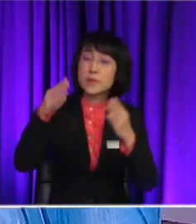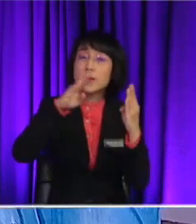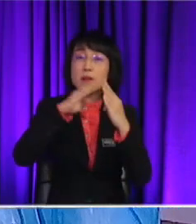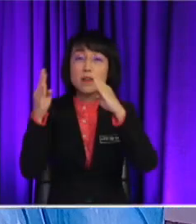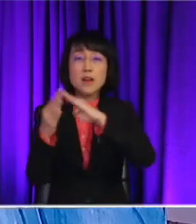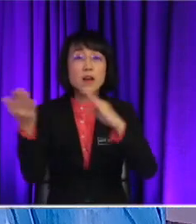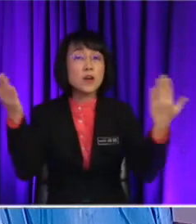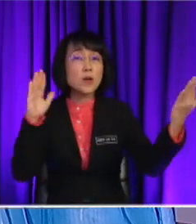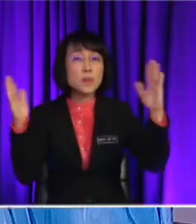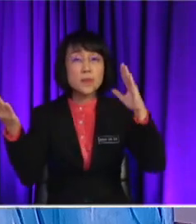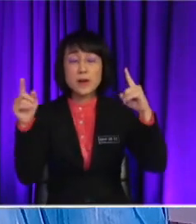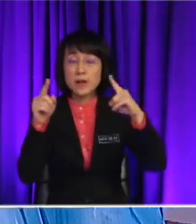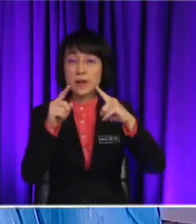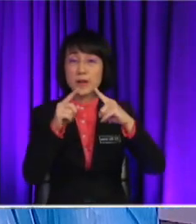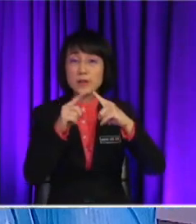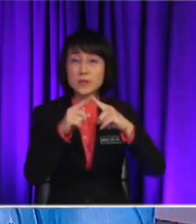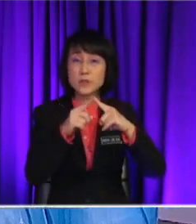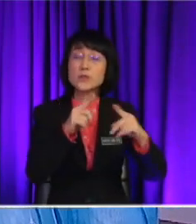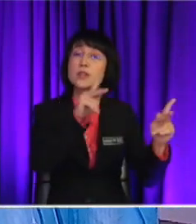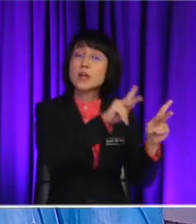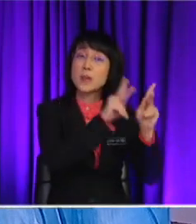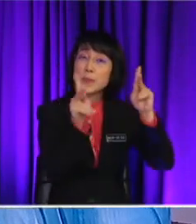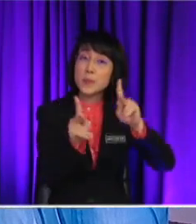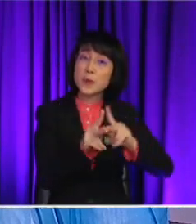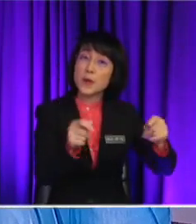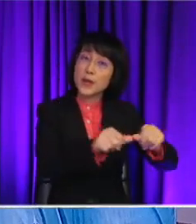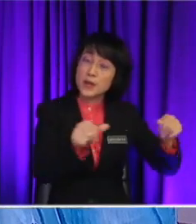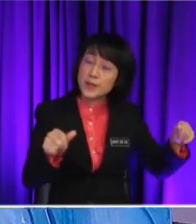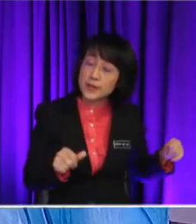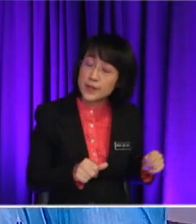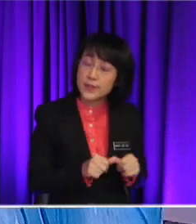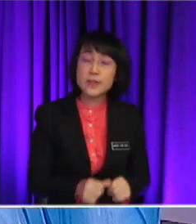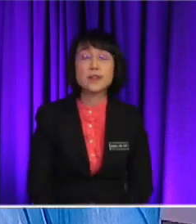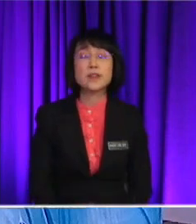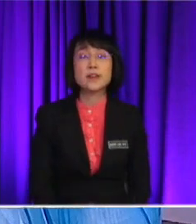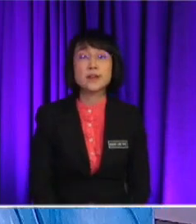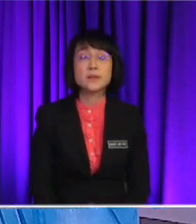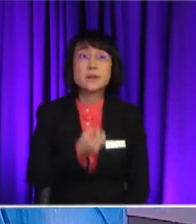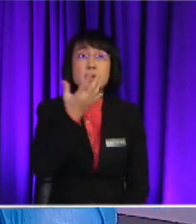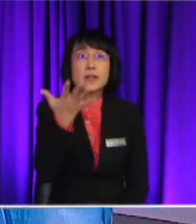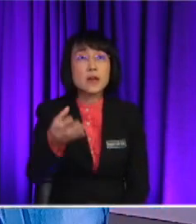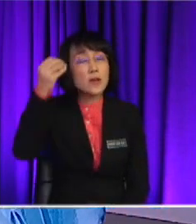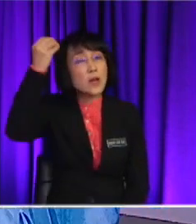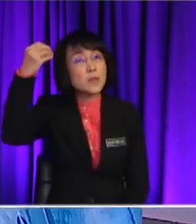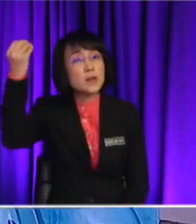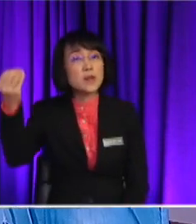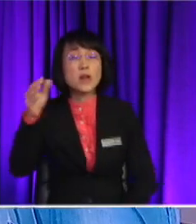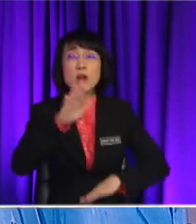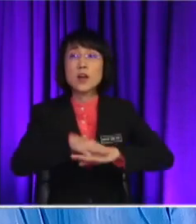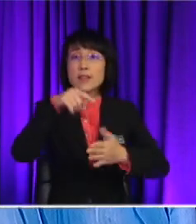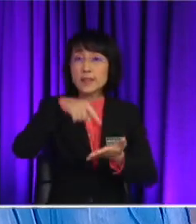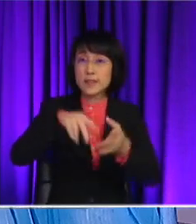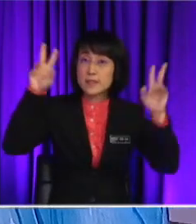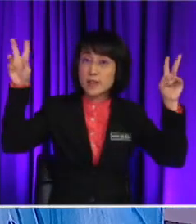And we also ask our pupils here in the meet to express their opinions on this topic Okay Yeah So,